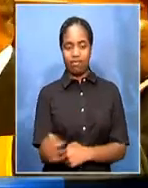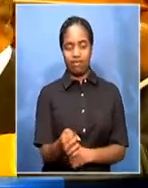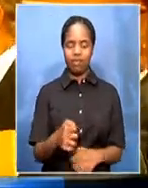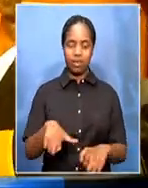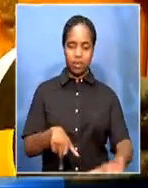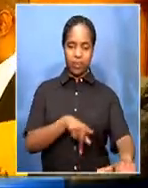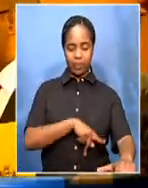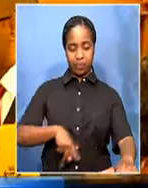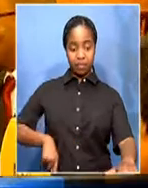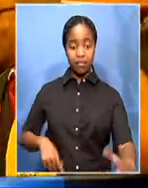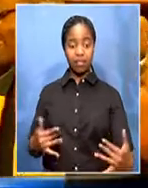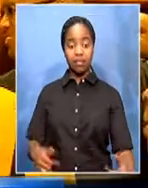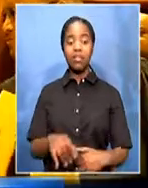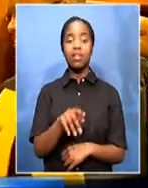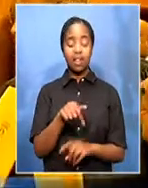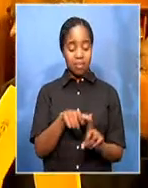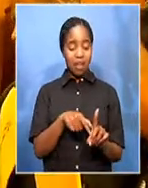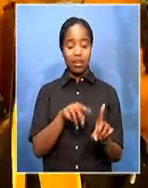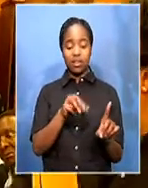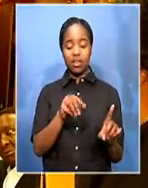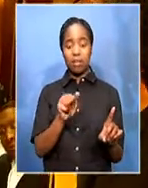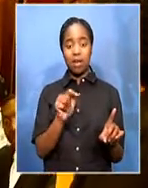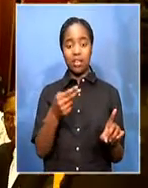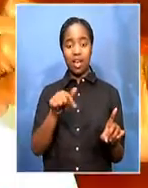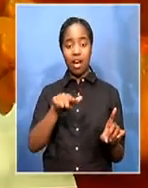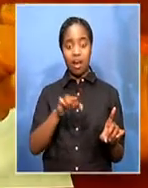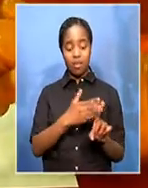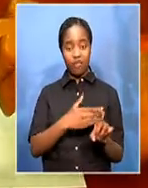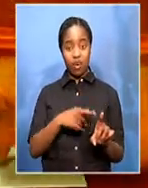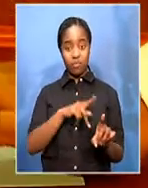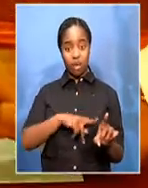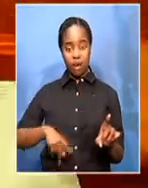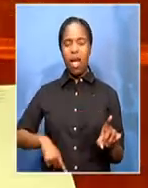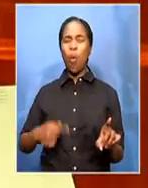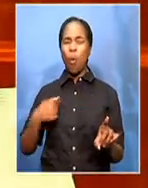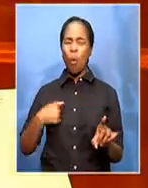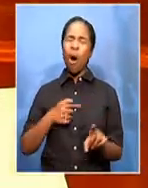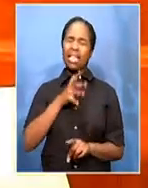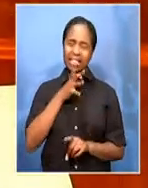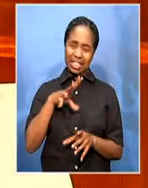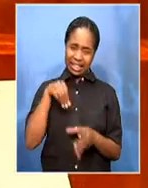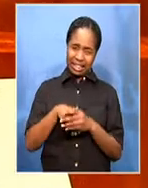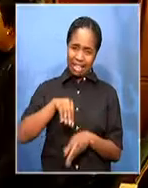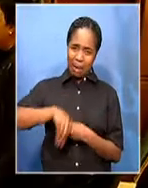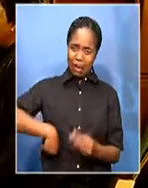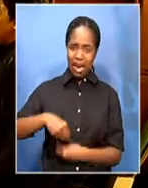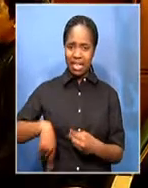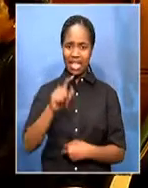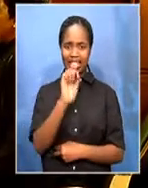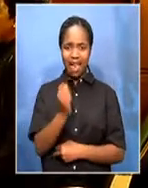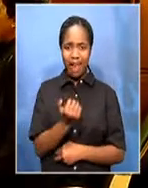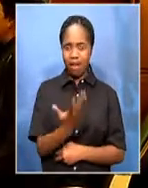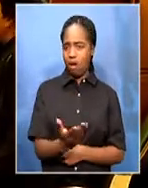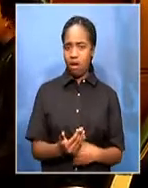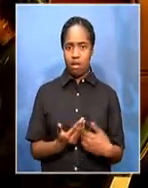administration. Matale himself has been accused of corruption. The Hawks have made a series of arrests after tenders were improperly